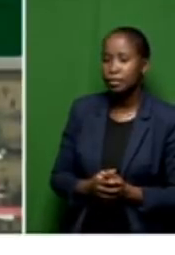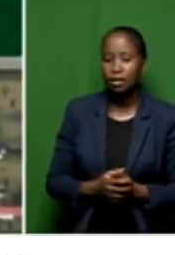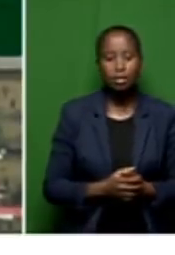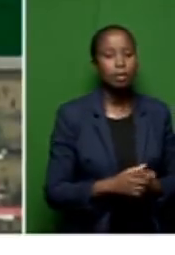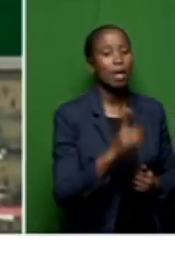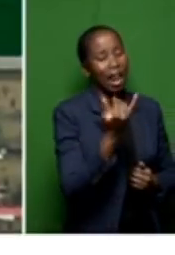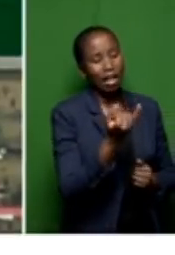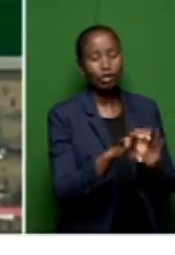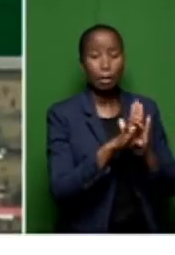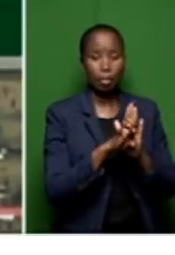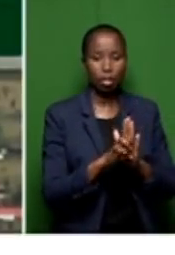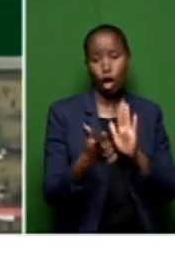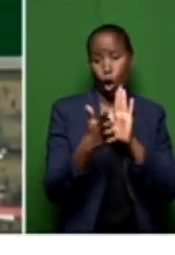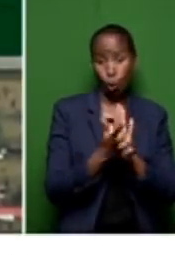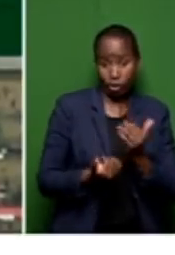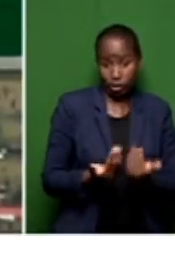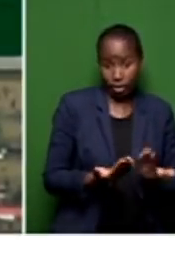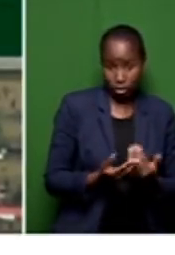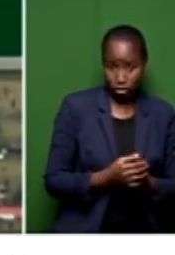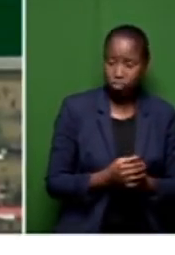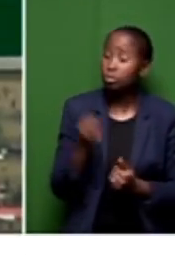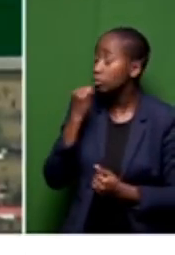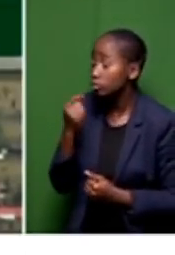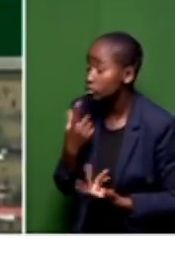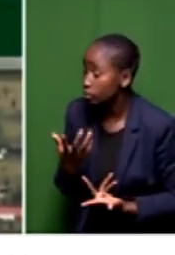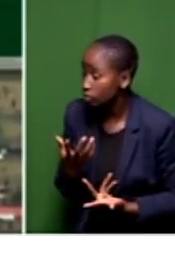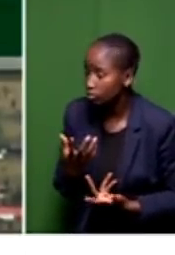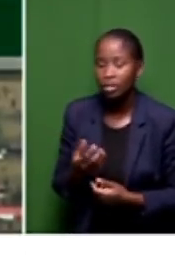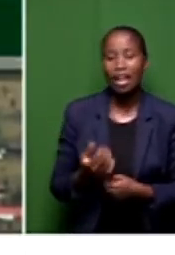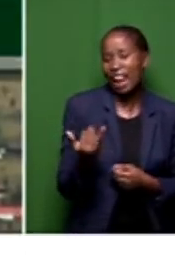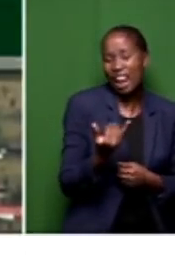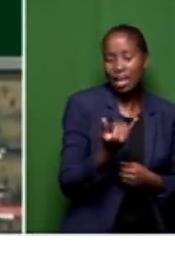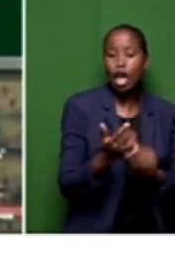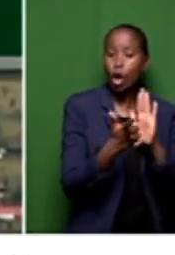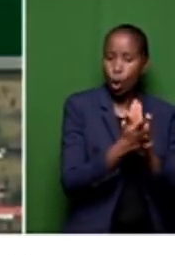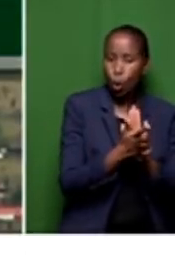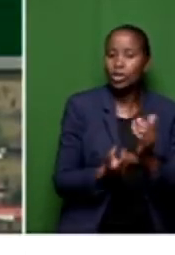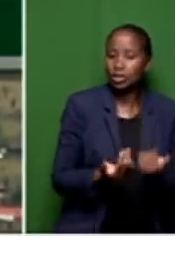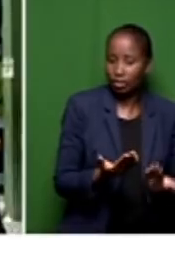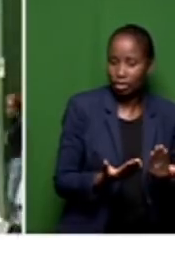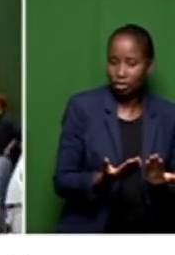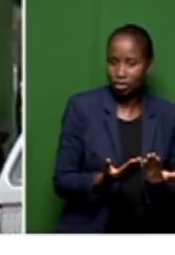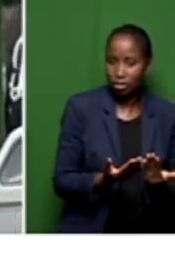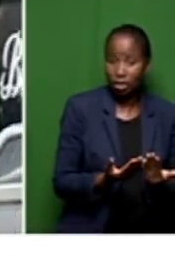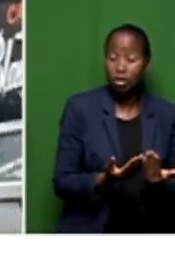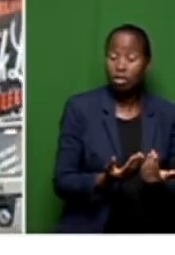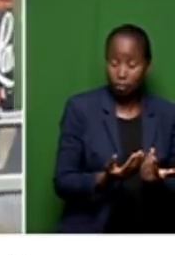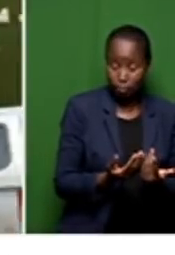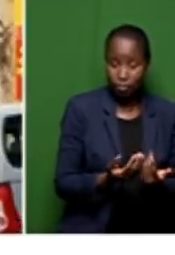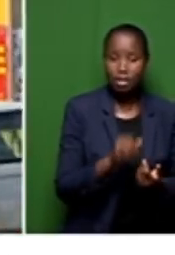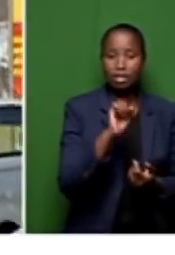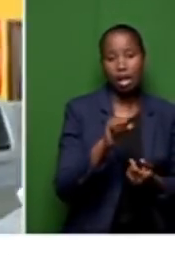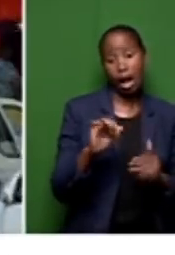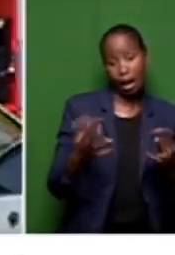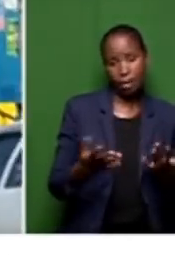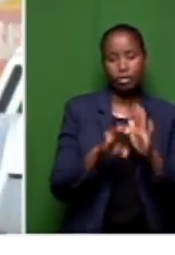like legal services. I beg your pardon? Like? legal services. Legal services. Yes, as and when we need